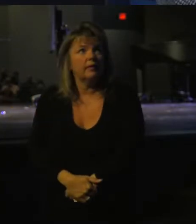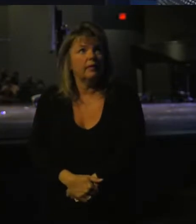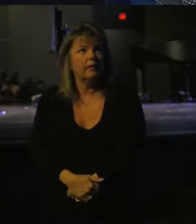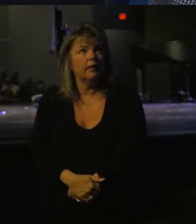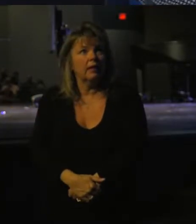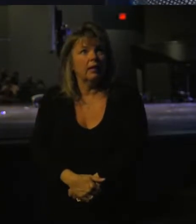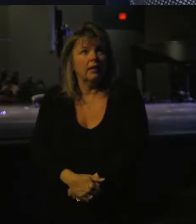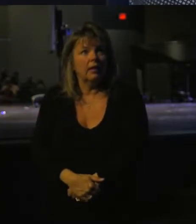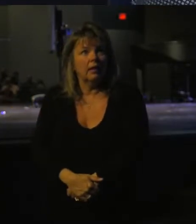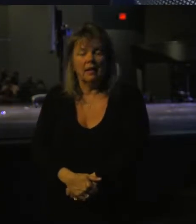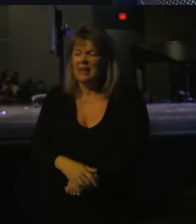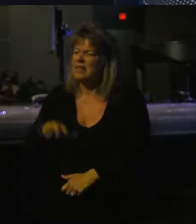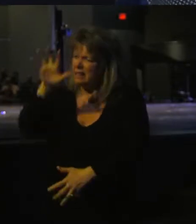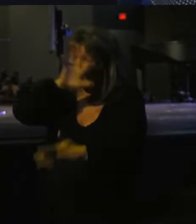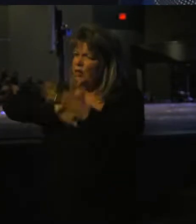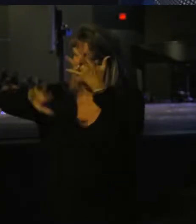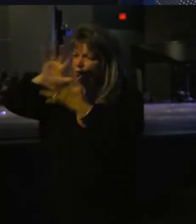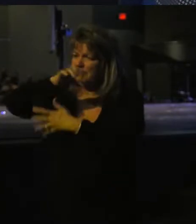This is confusing.